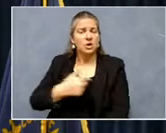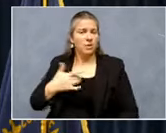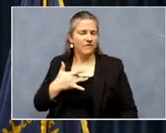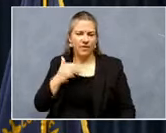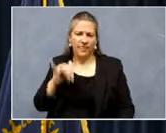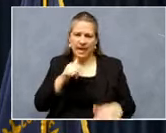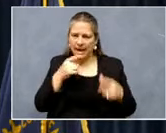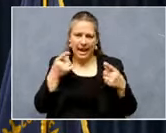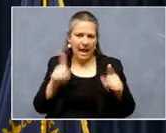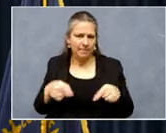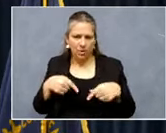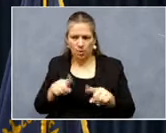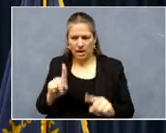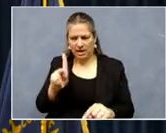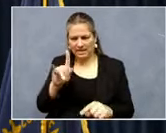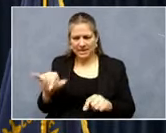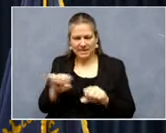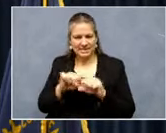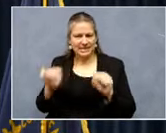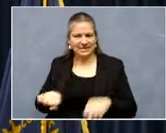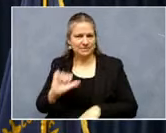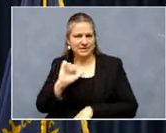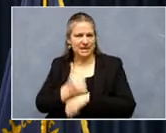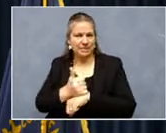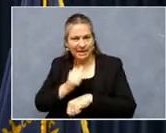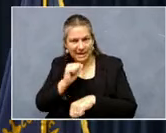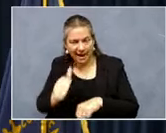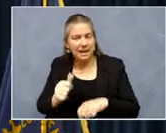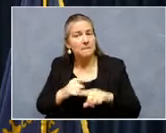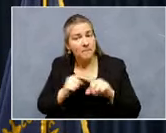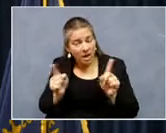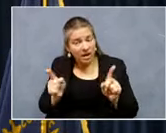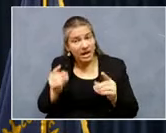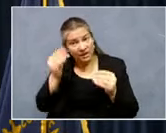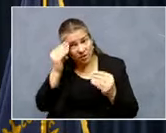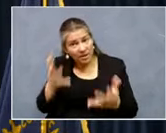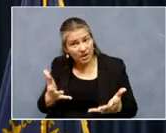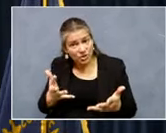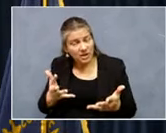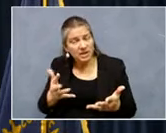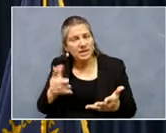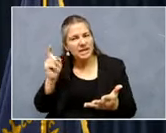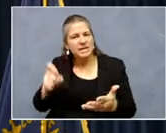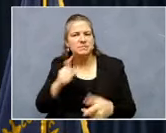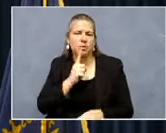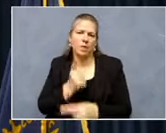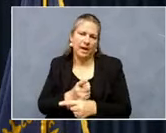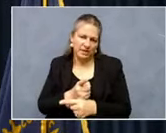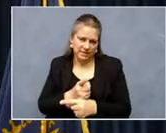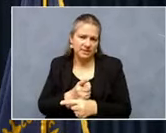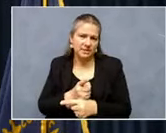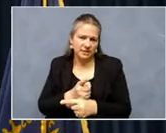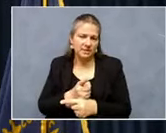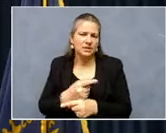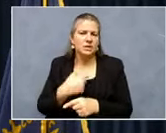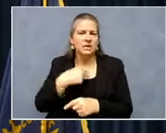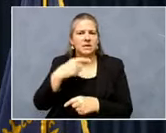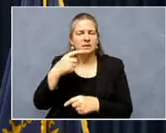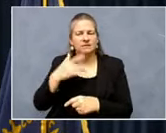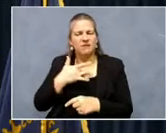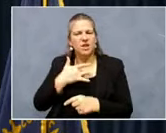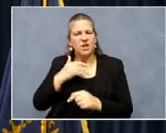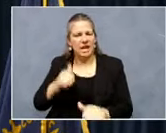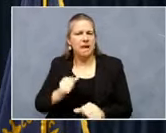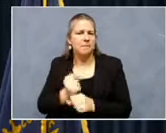Kentucky system was in place, but again, the information mainly just needs to be right. Um, and we think we'll be able to make all